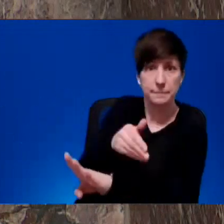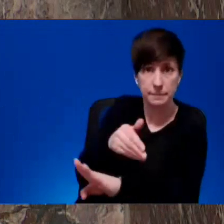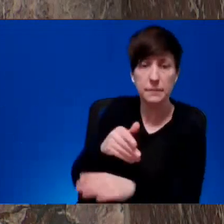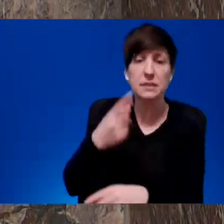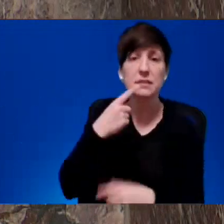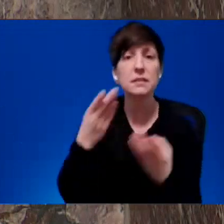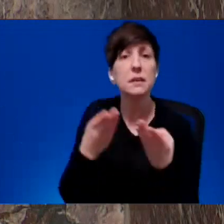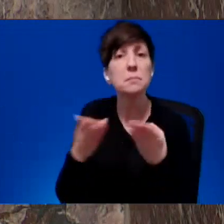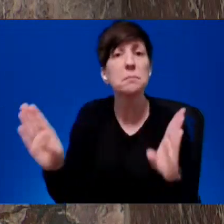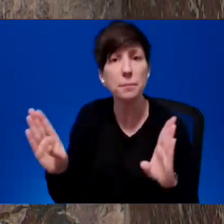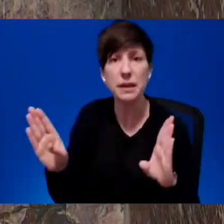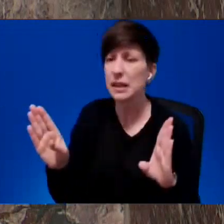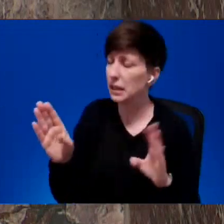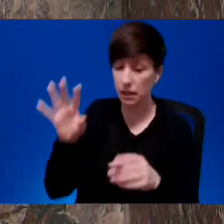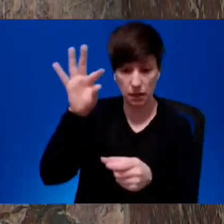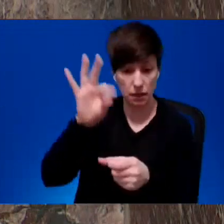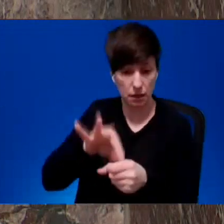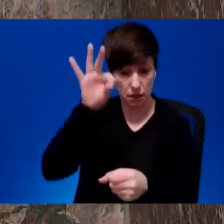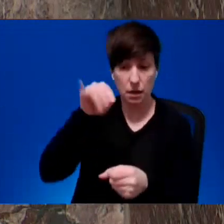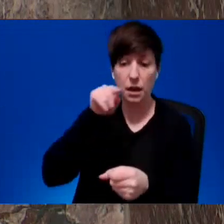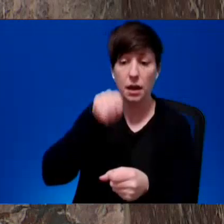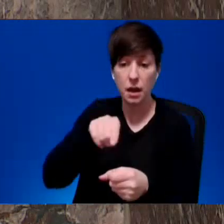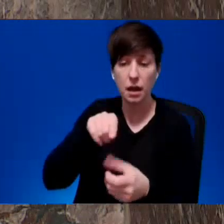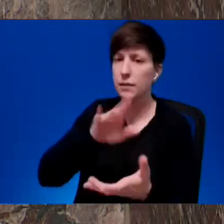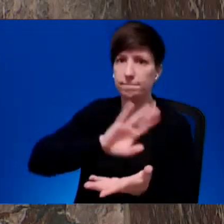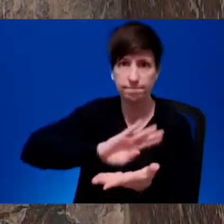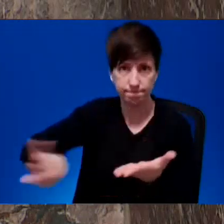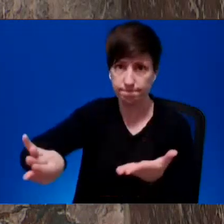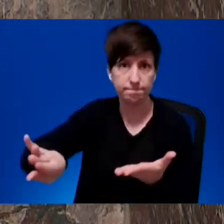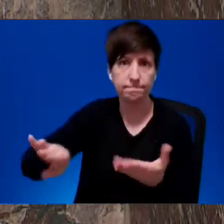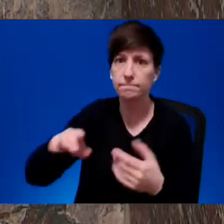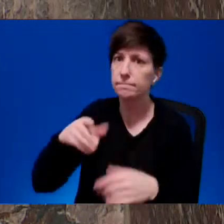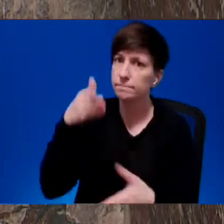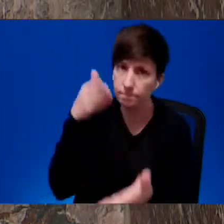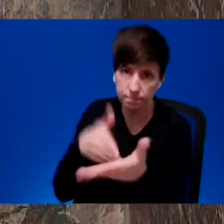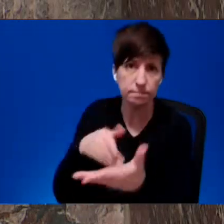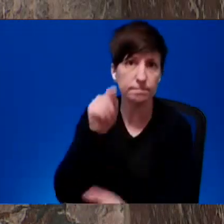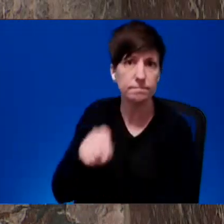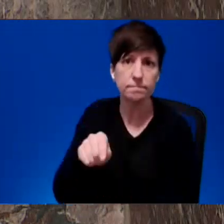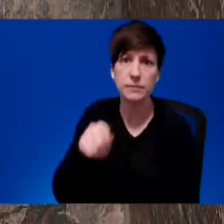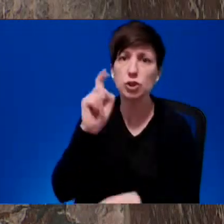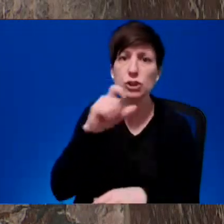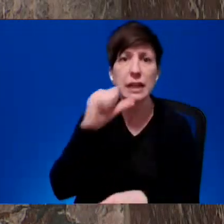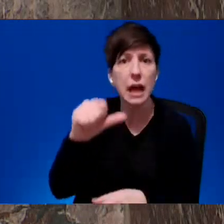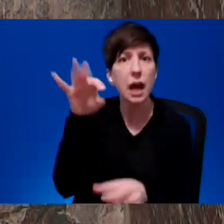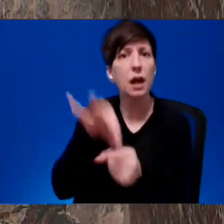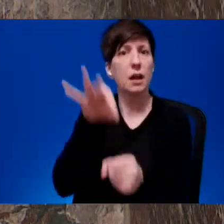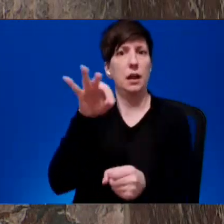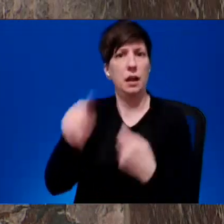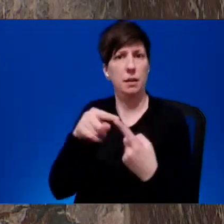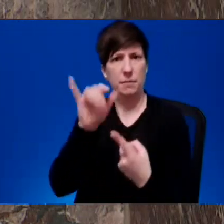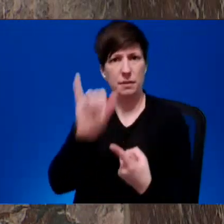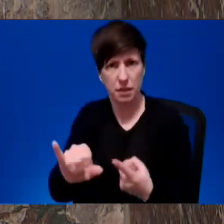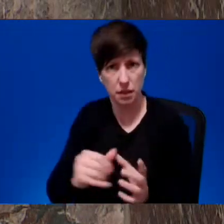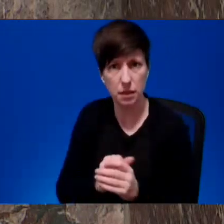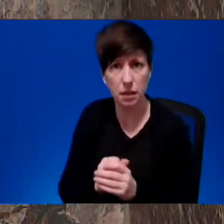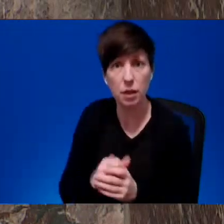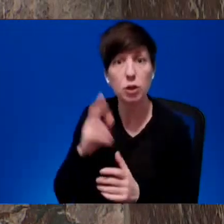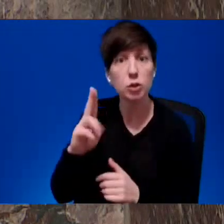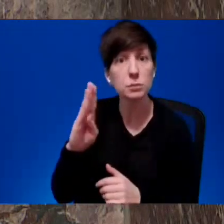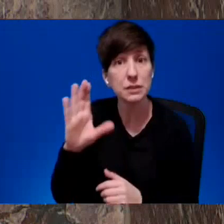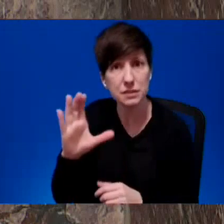referendum at UBC. With the alarming rise of anti-Semitism in BC, including on university and